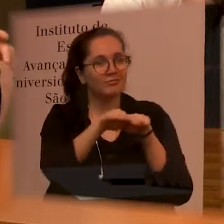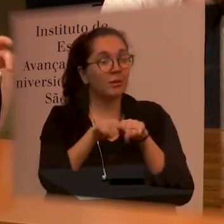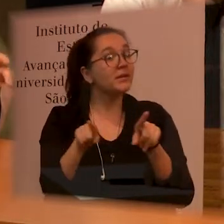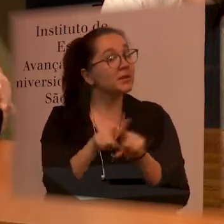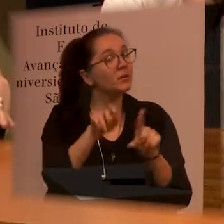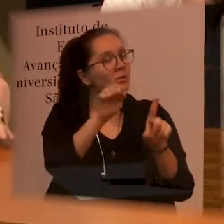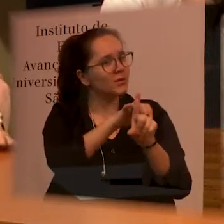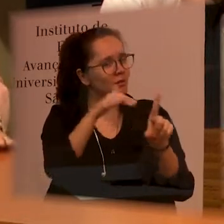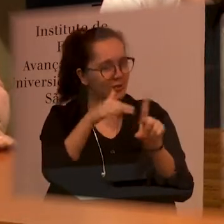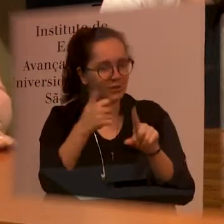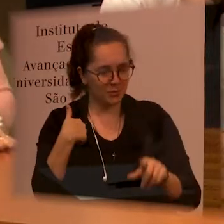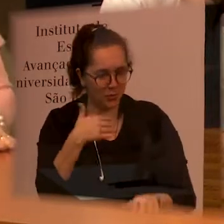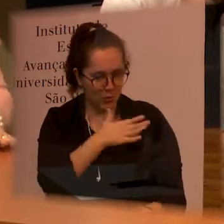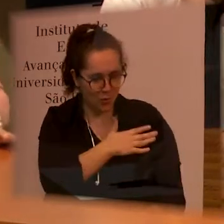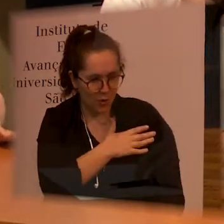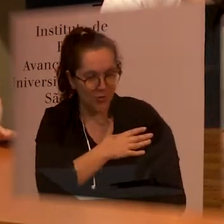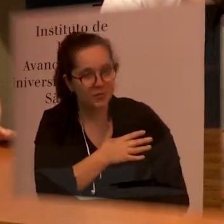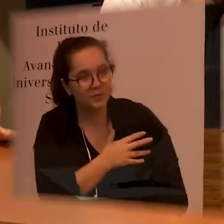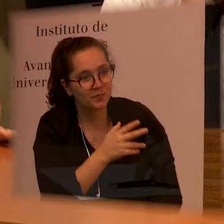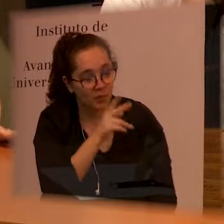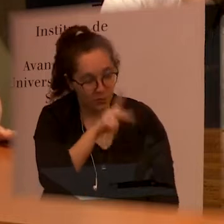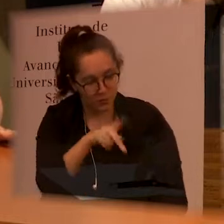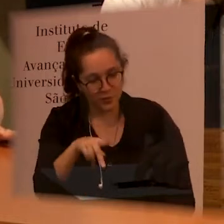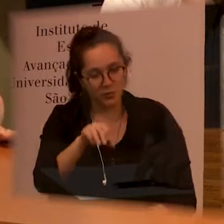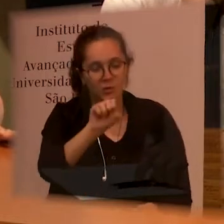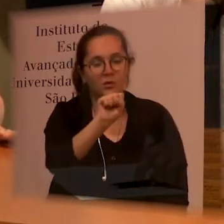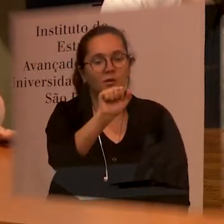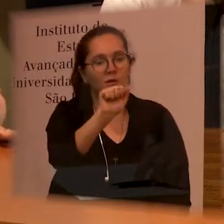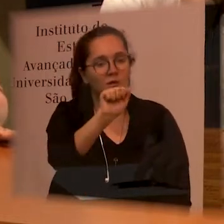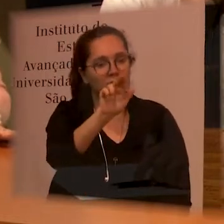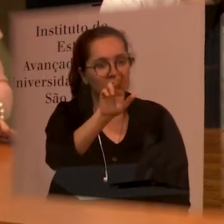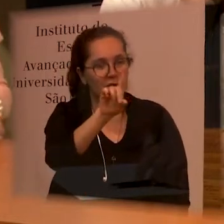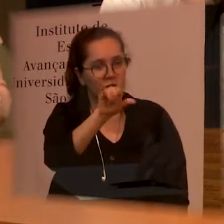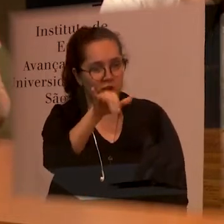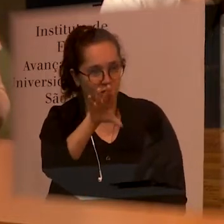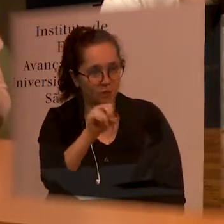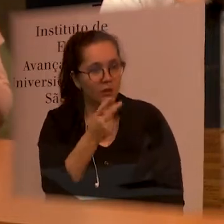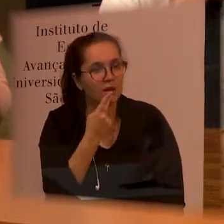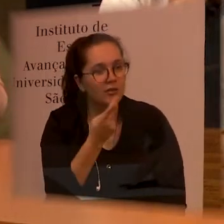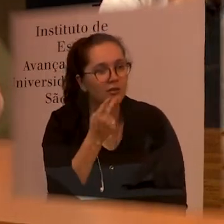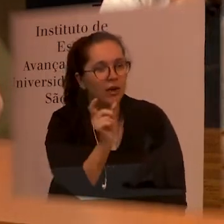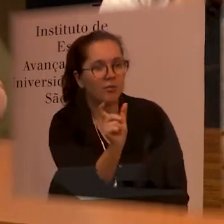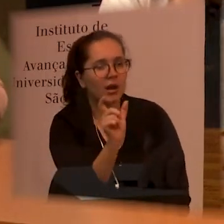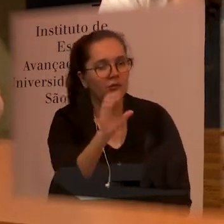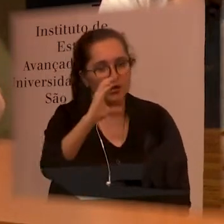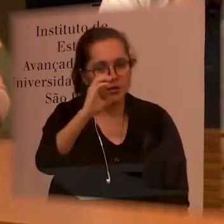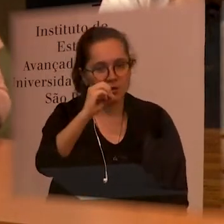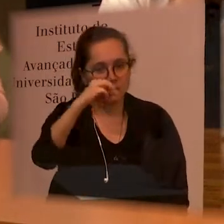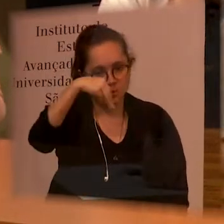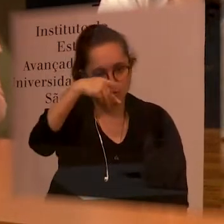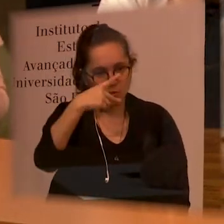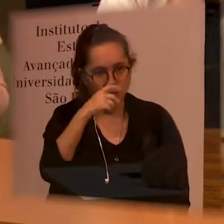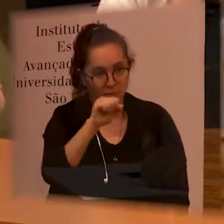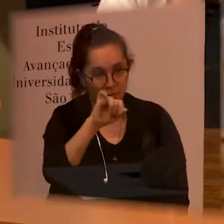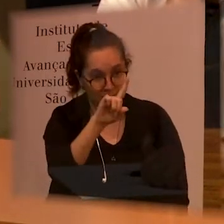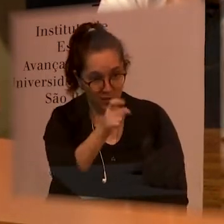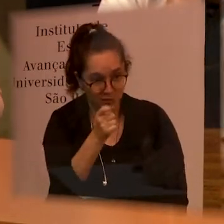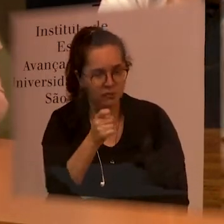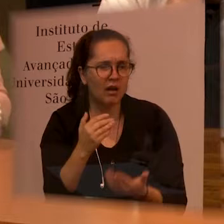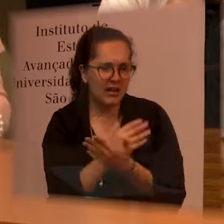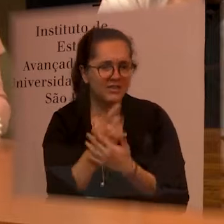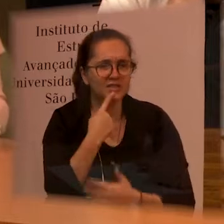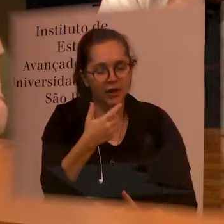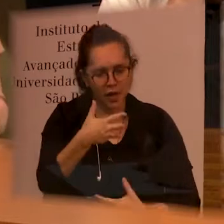especially I like when Professor talks about compassion we usually talk about